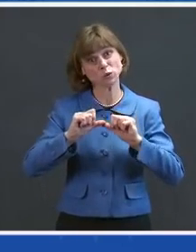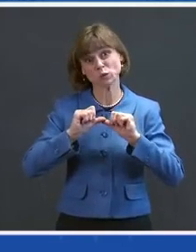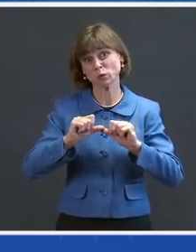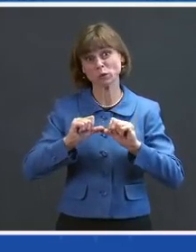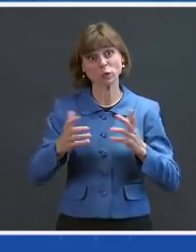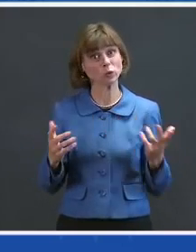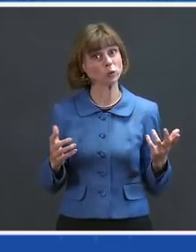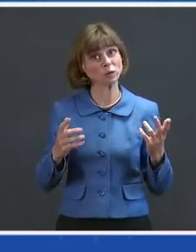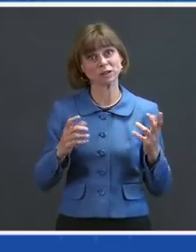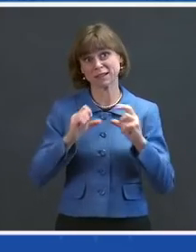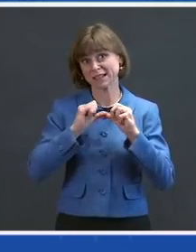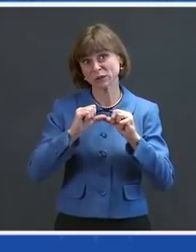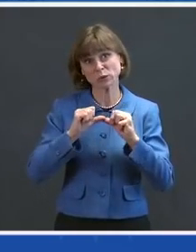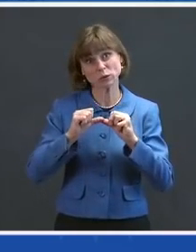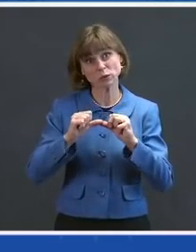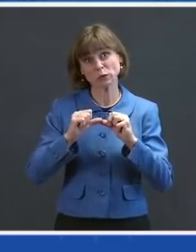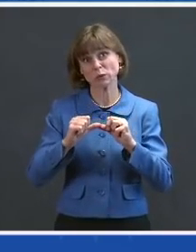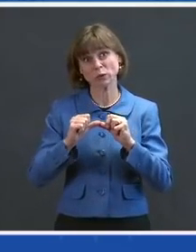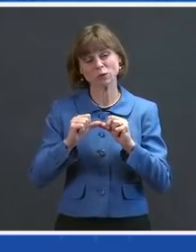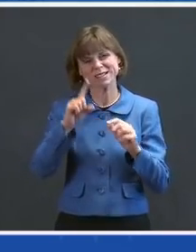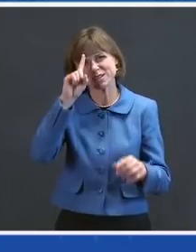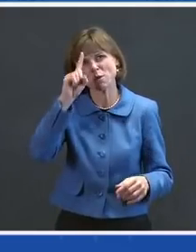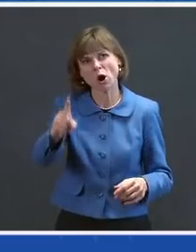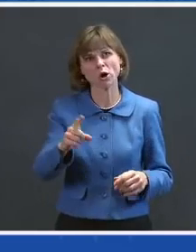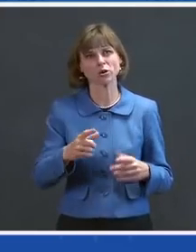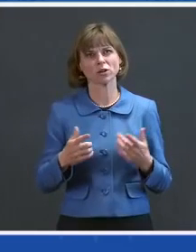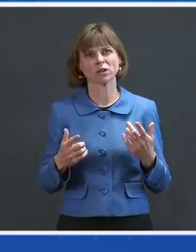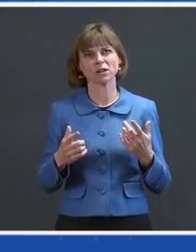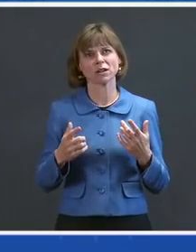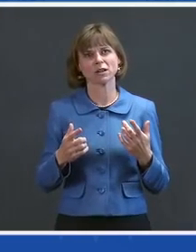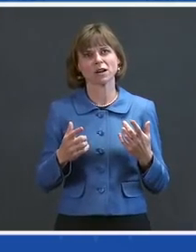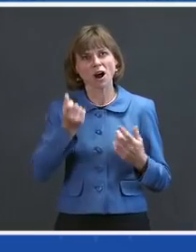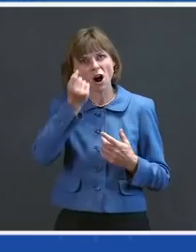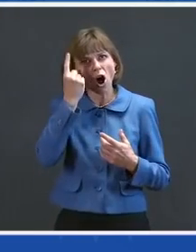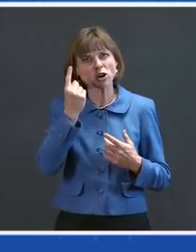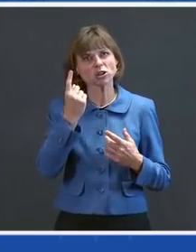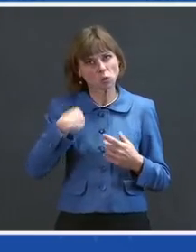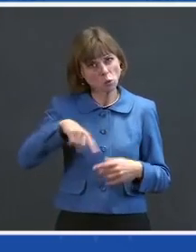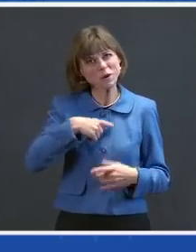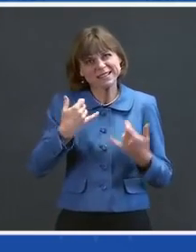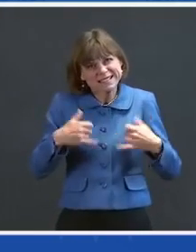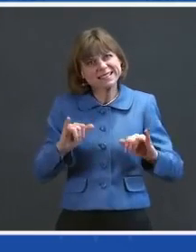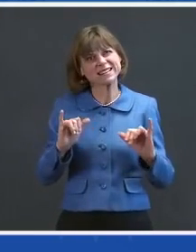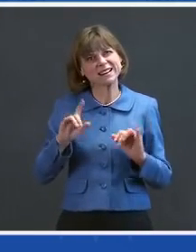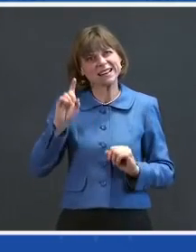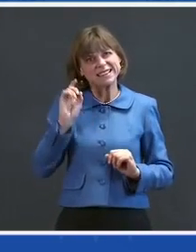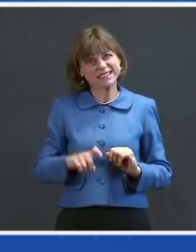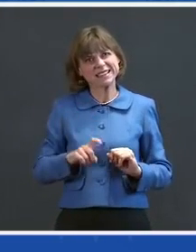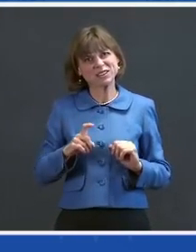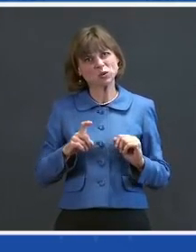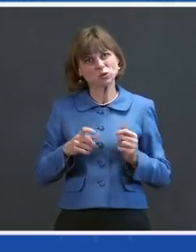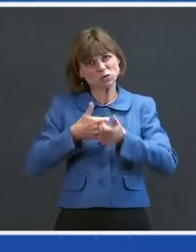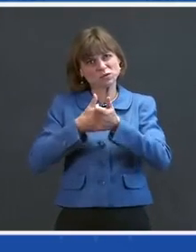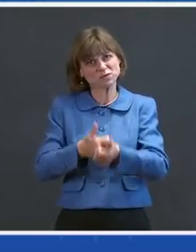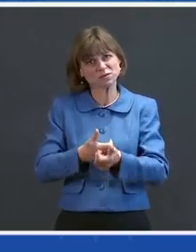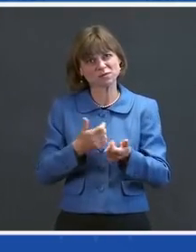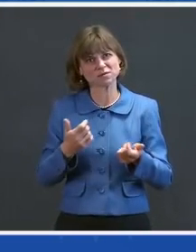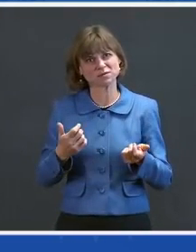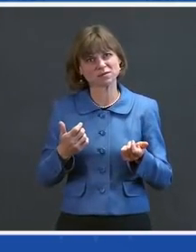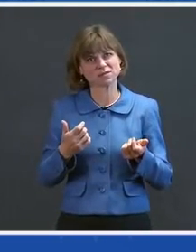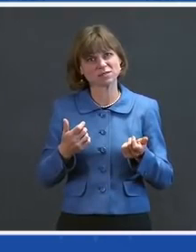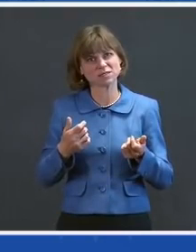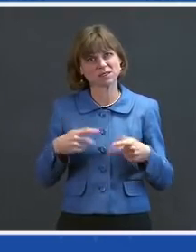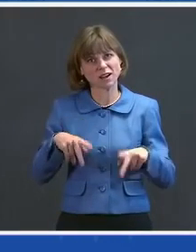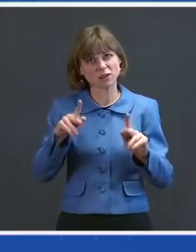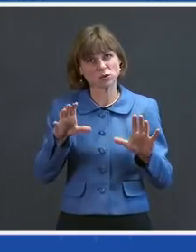to be smart and understand that we still can have some difficult losses. There's a lot we have